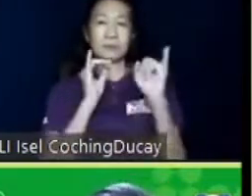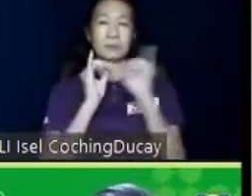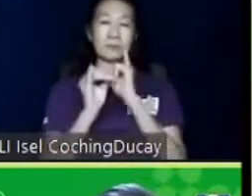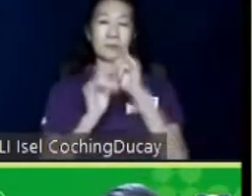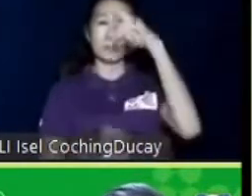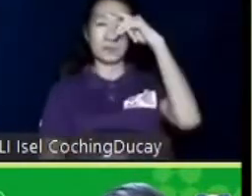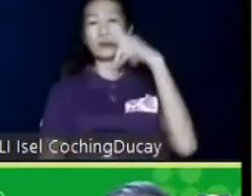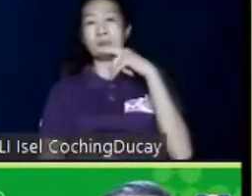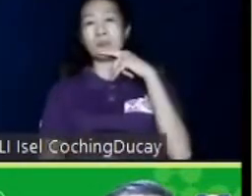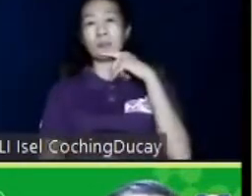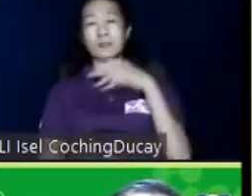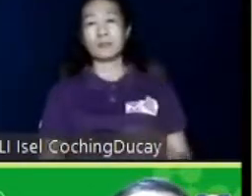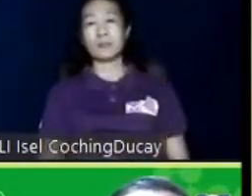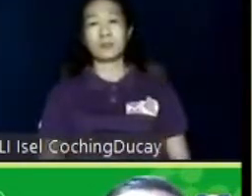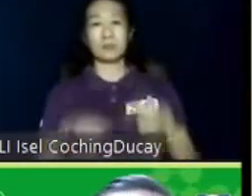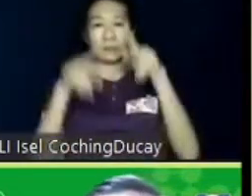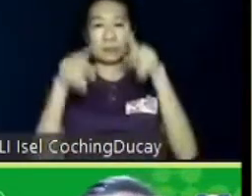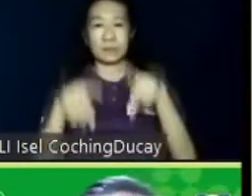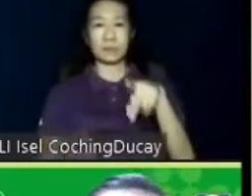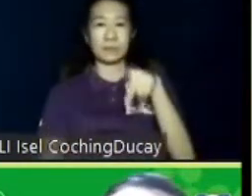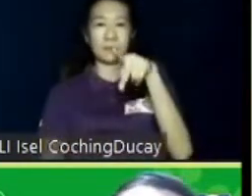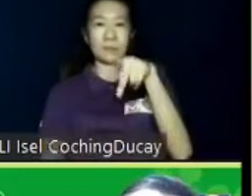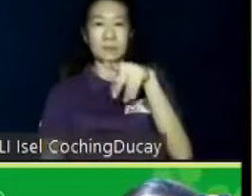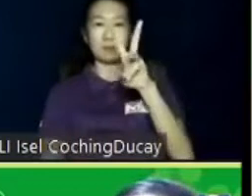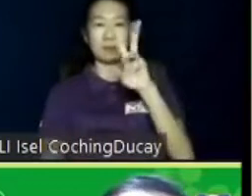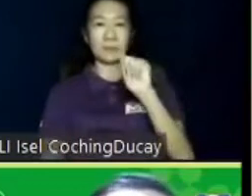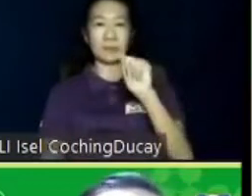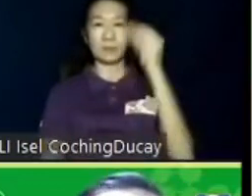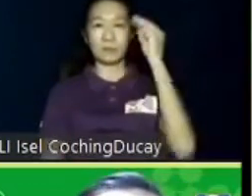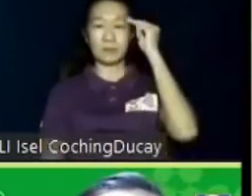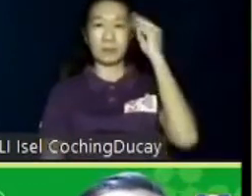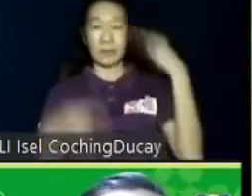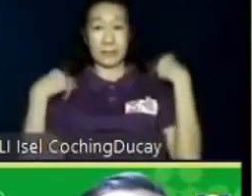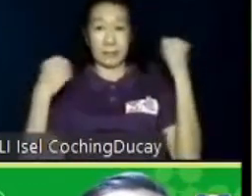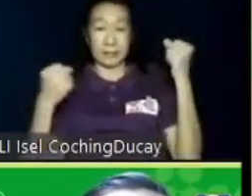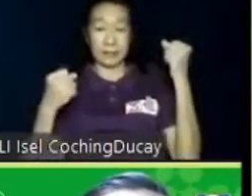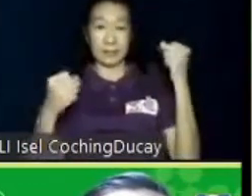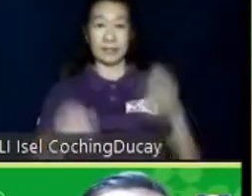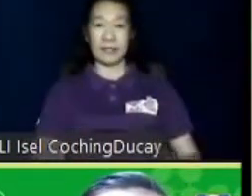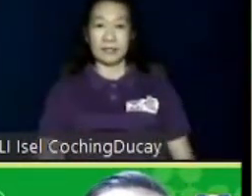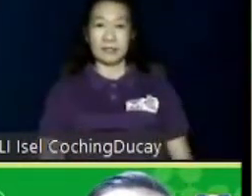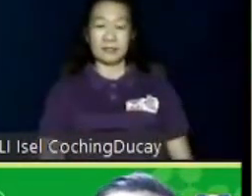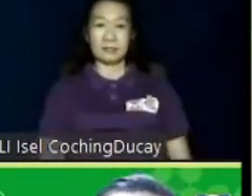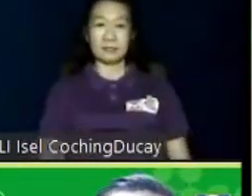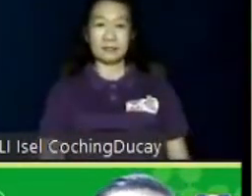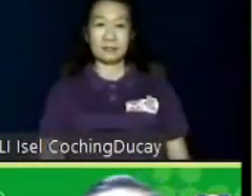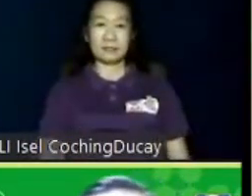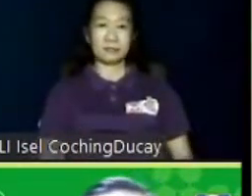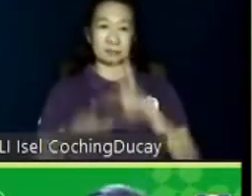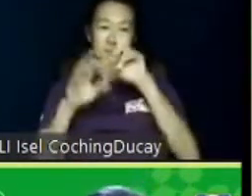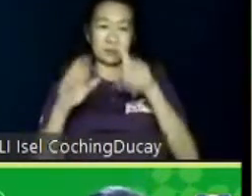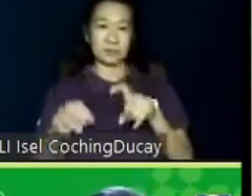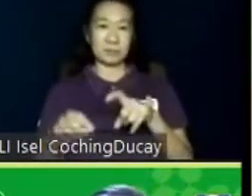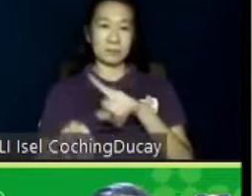and the person on the spectrum. We also apply a mental health assessment tool only